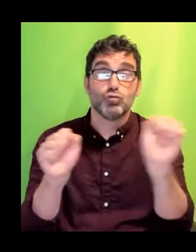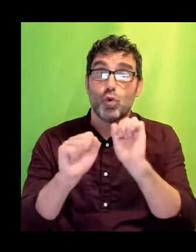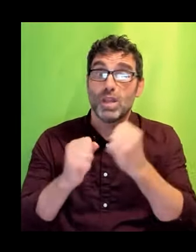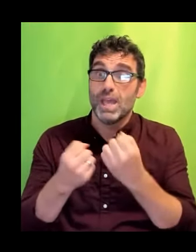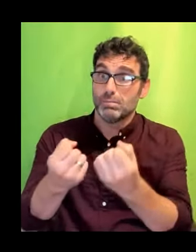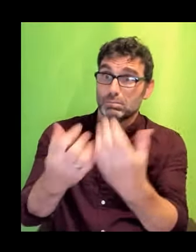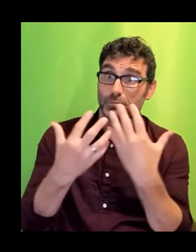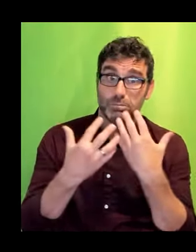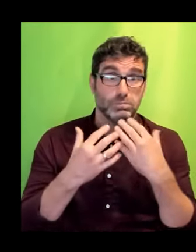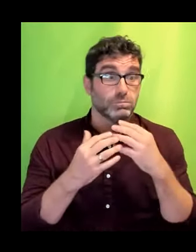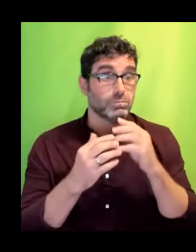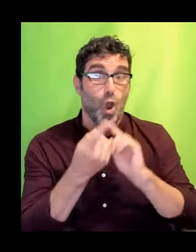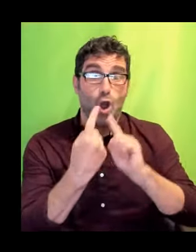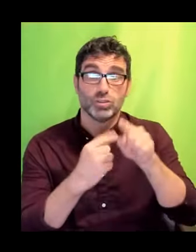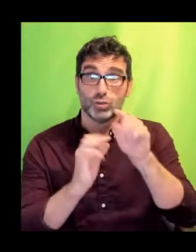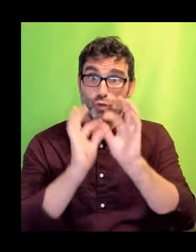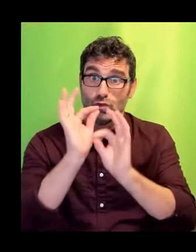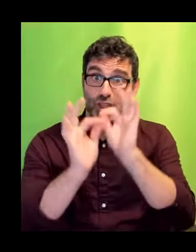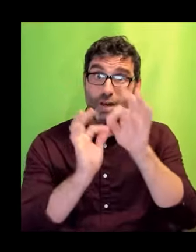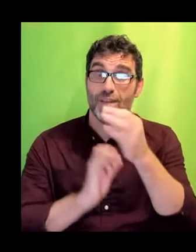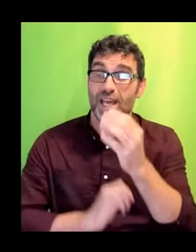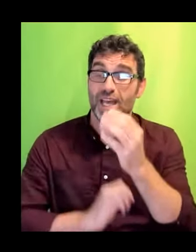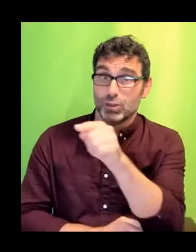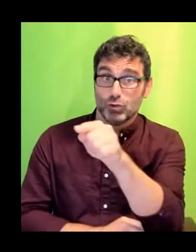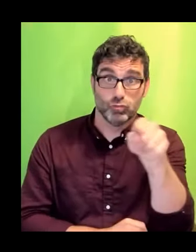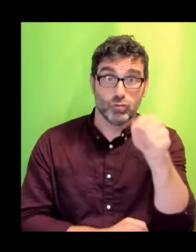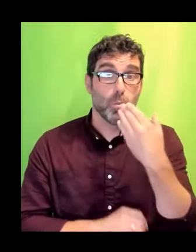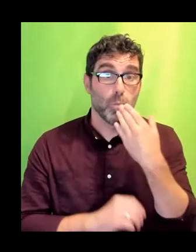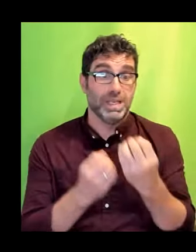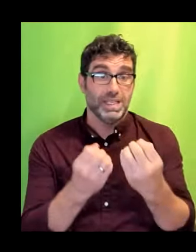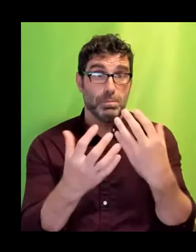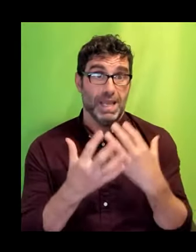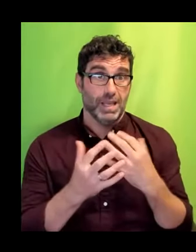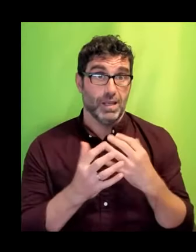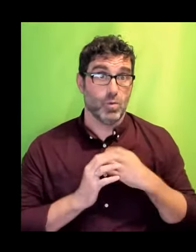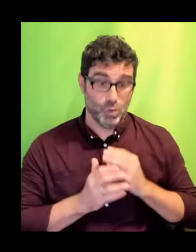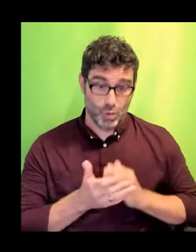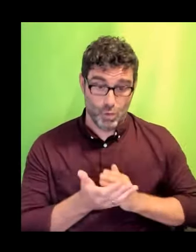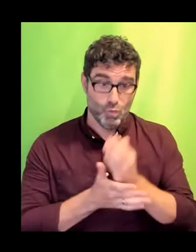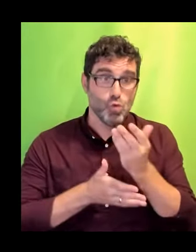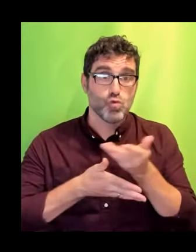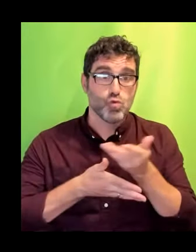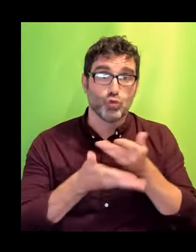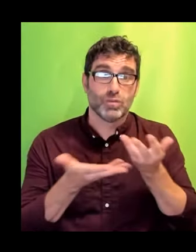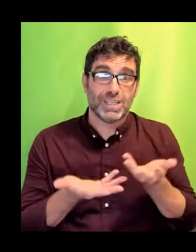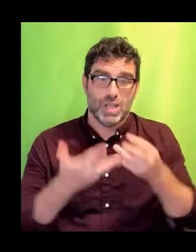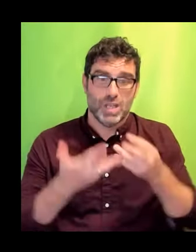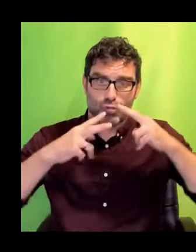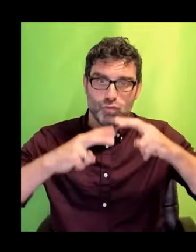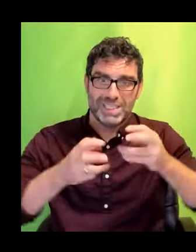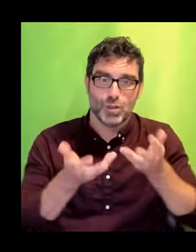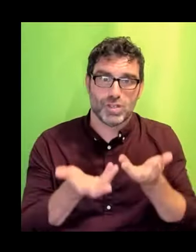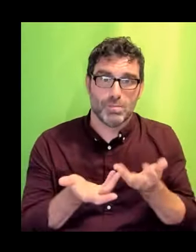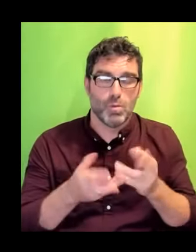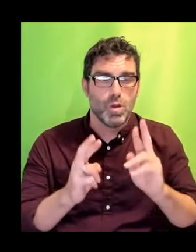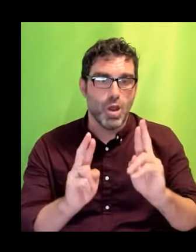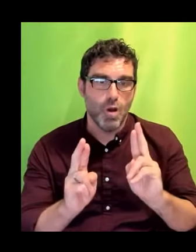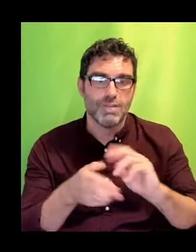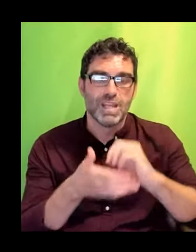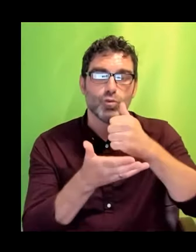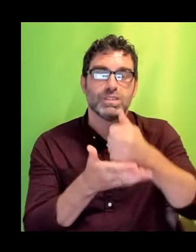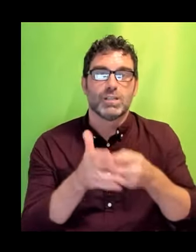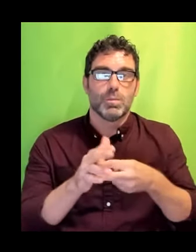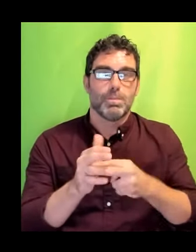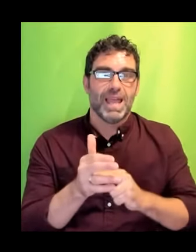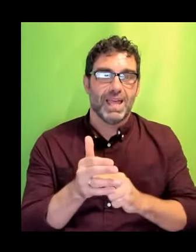We are currently consulting and researching and working on a plan for industrial support for this industrial change